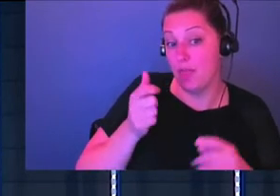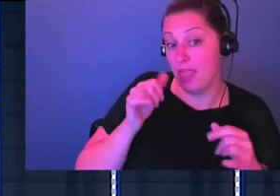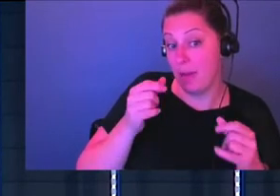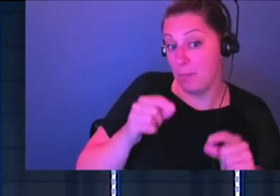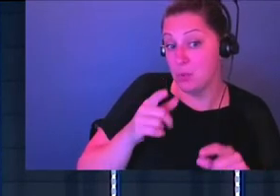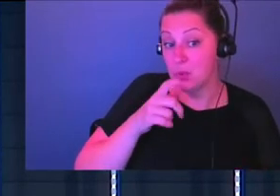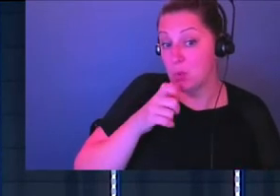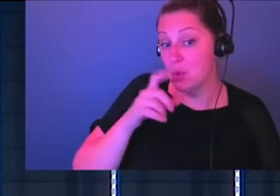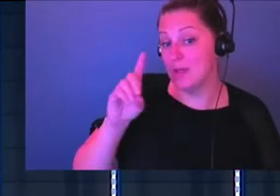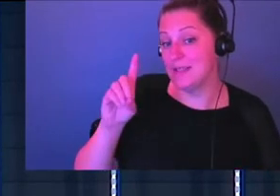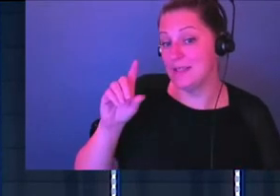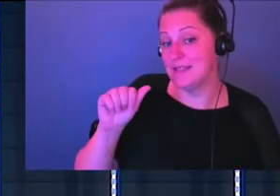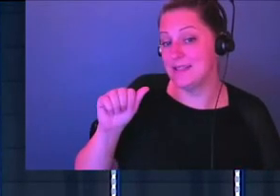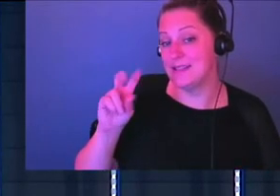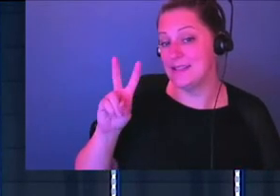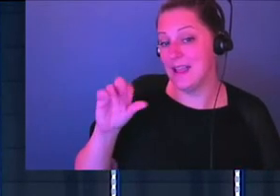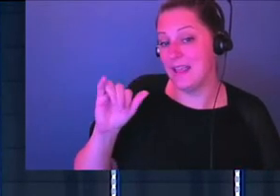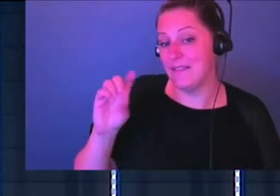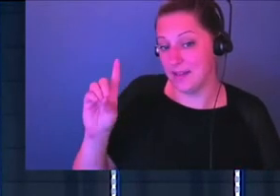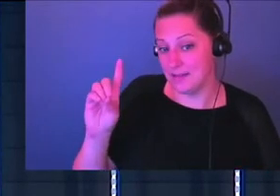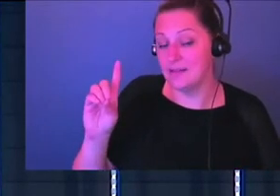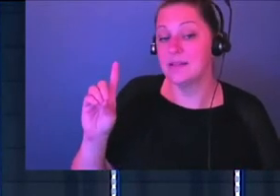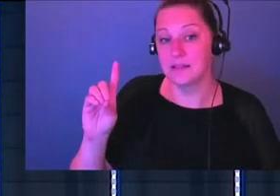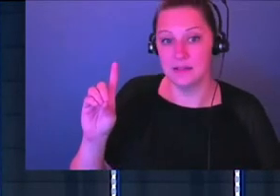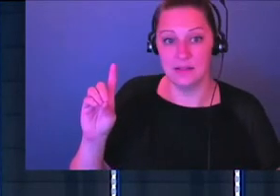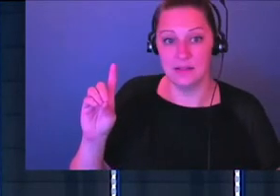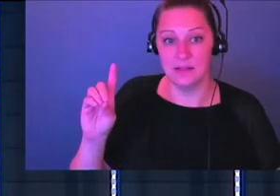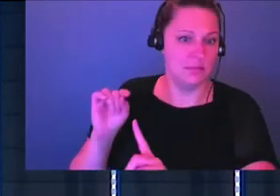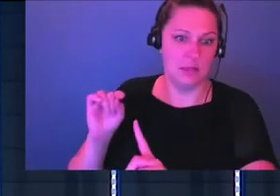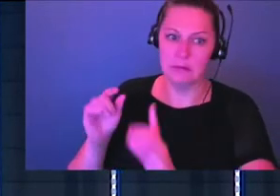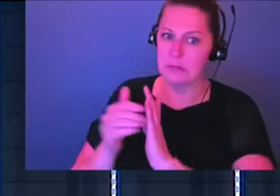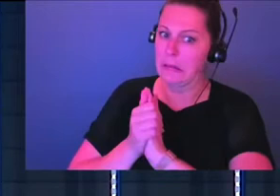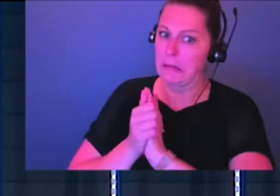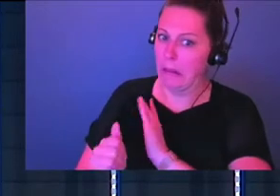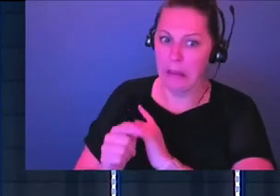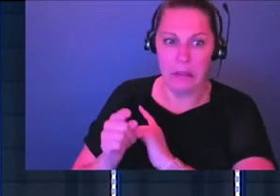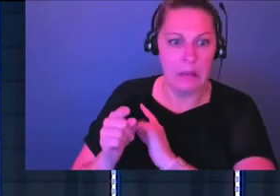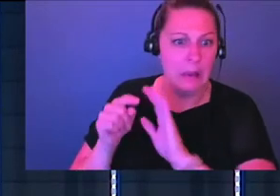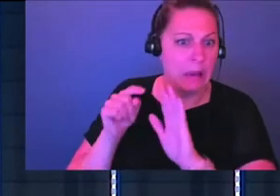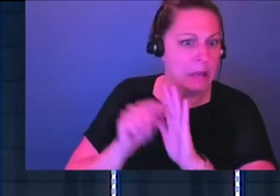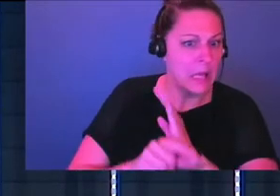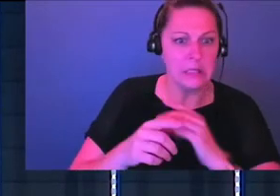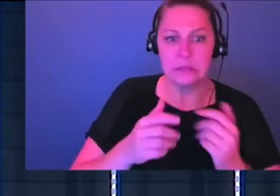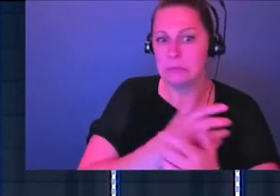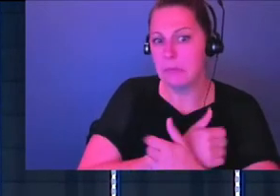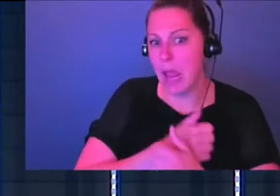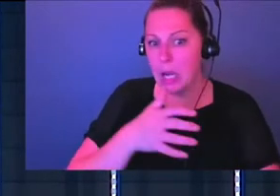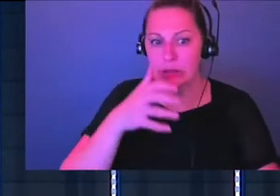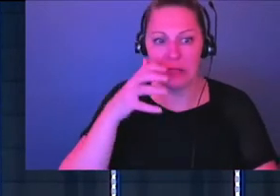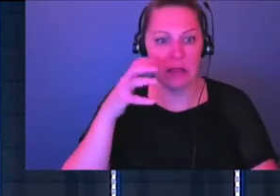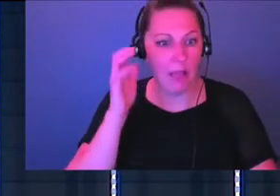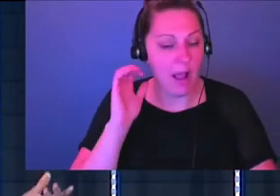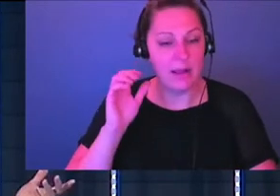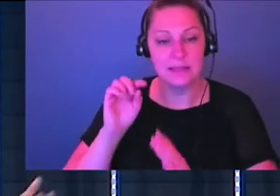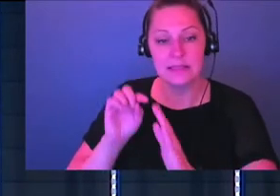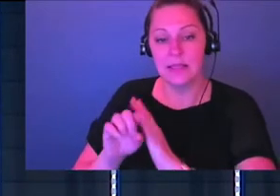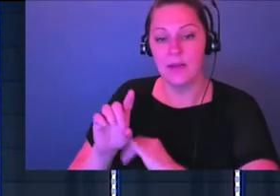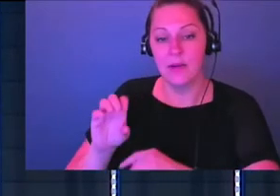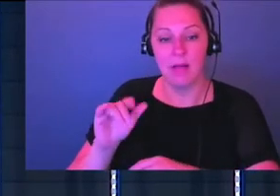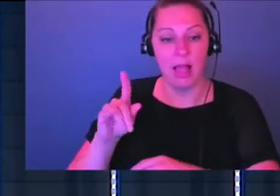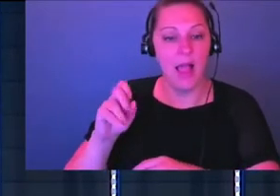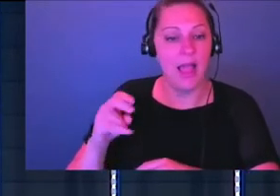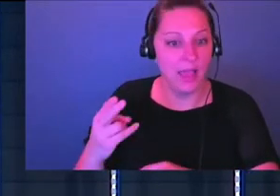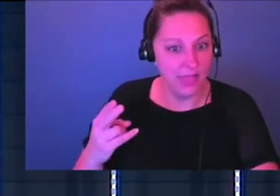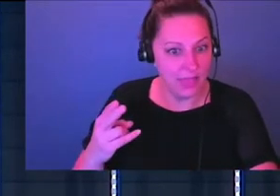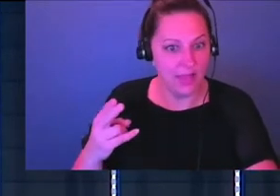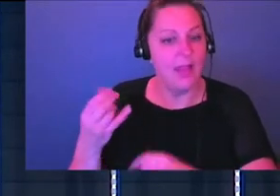David, okay? If you don't know a lot about David, the dude's just gifted, okay? Kills bears, lions, he's, you know, Goliath. And then he can also play an instrument, you